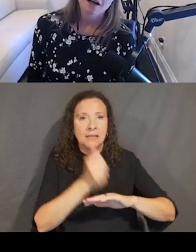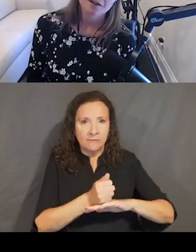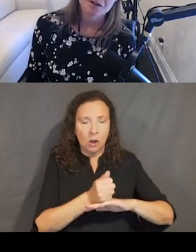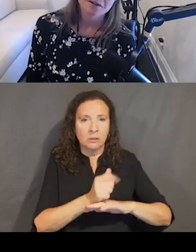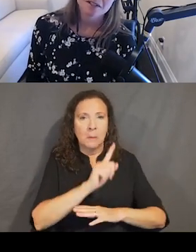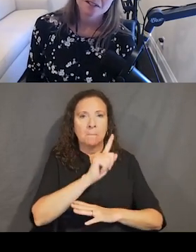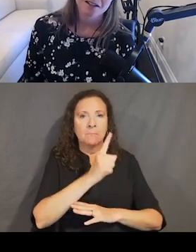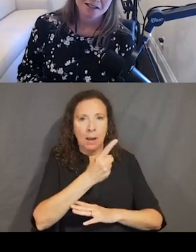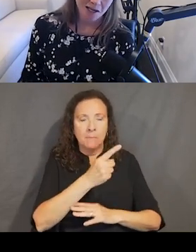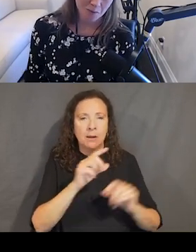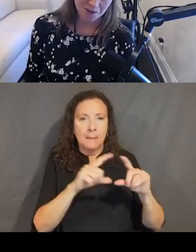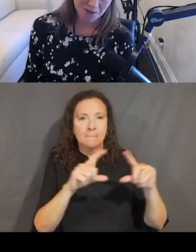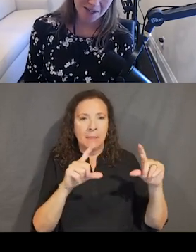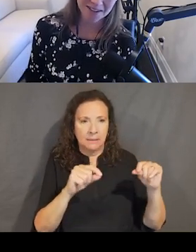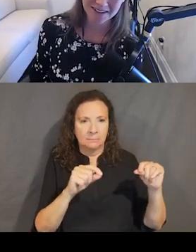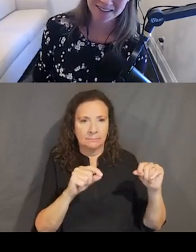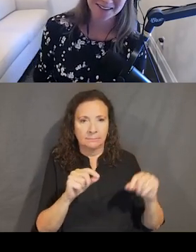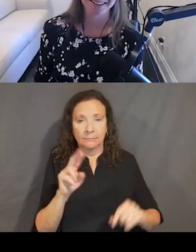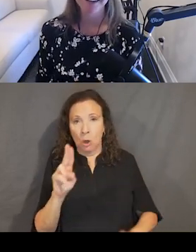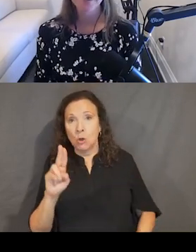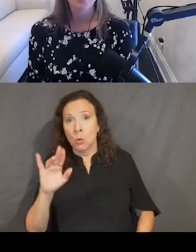UI, user interface designer, has a lot more to do.